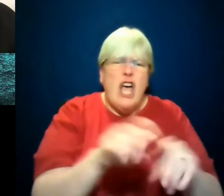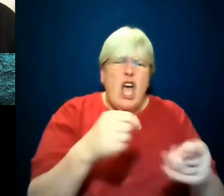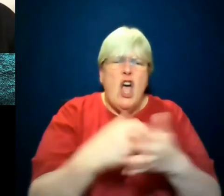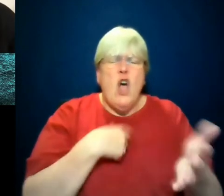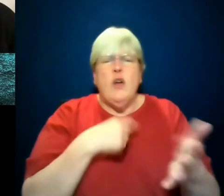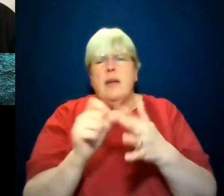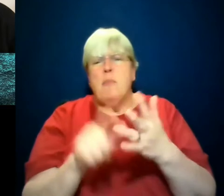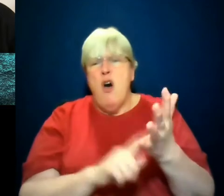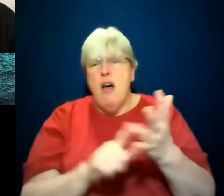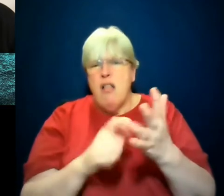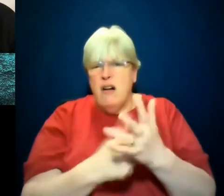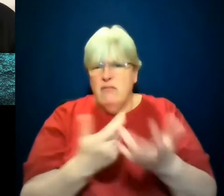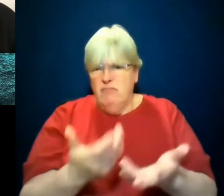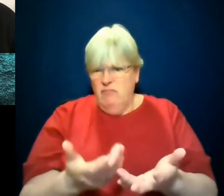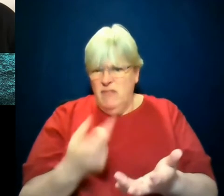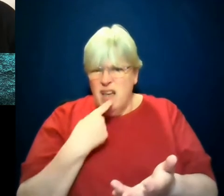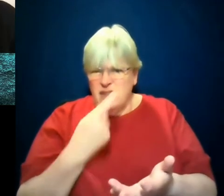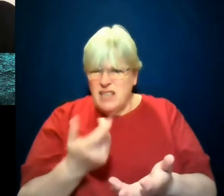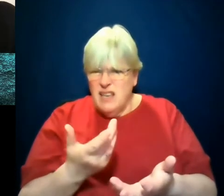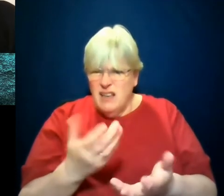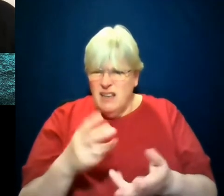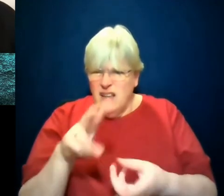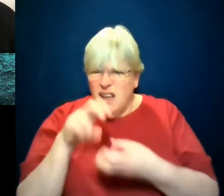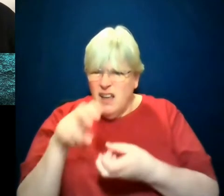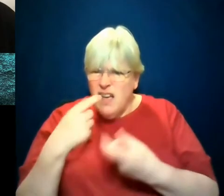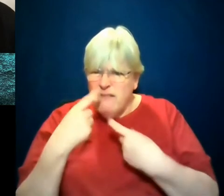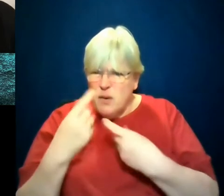reporter was like, wait, that's where you were getting your information?